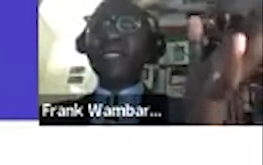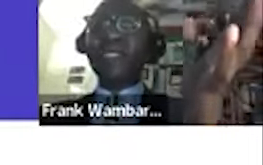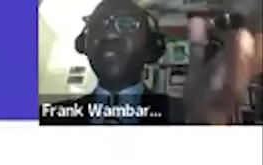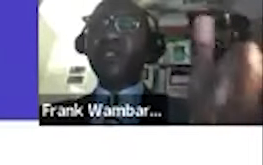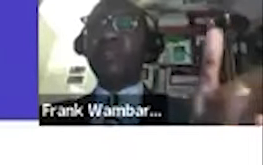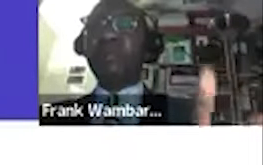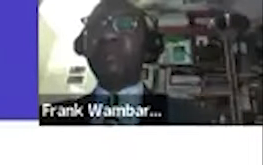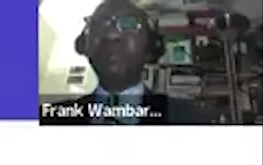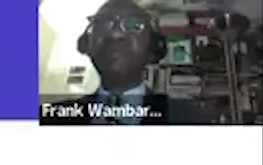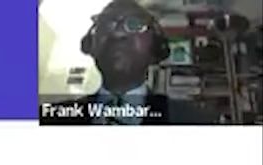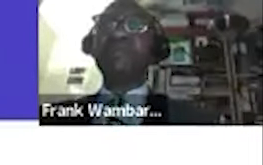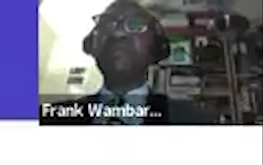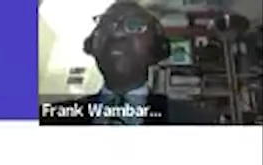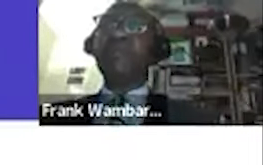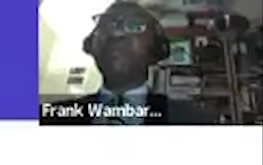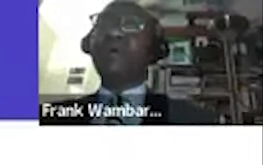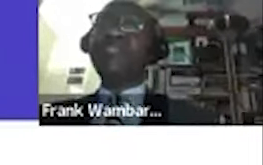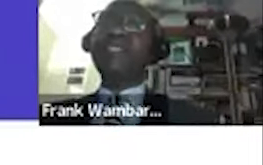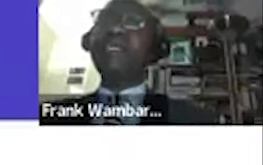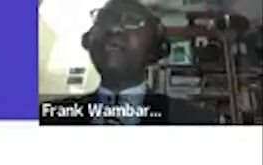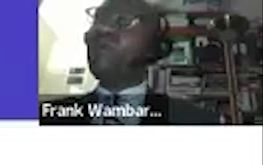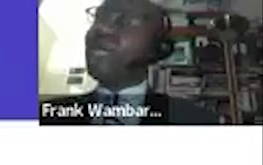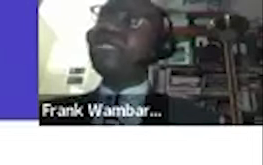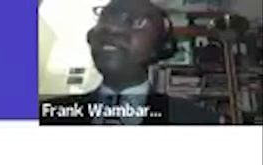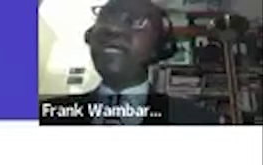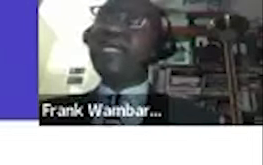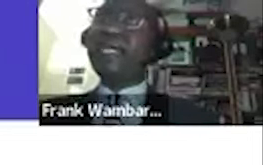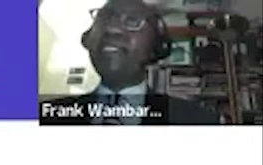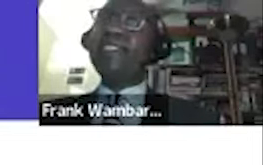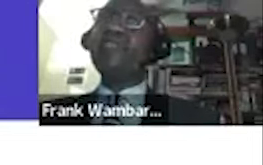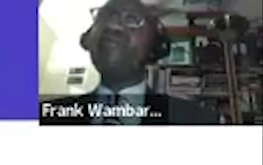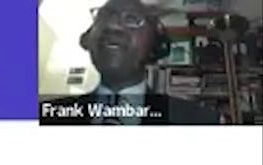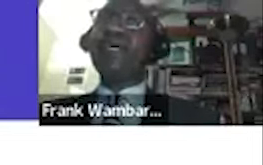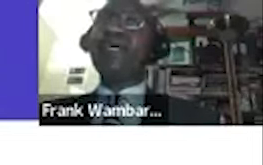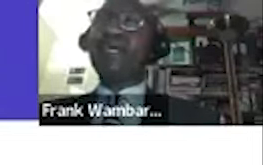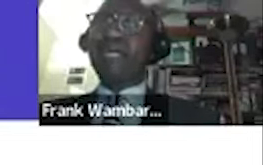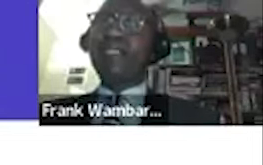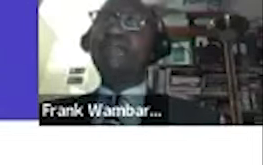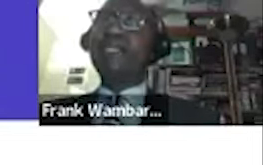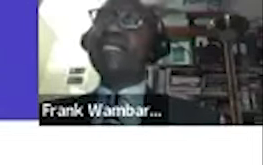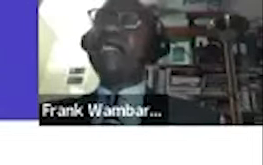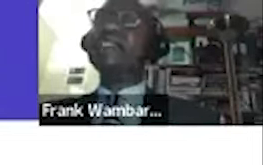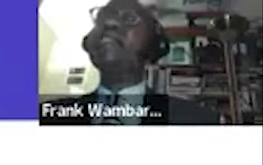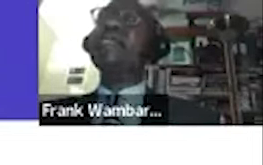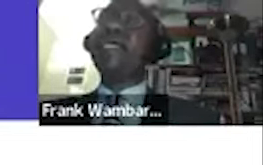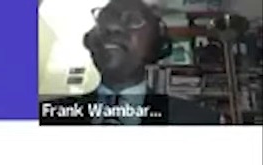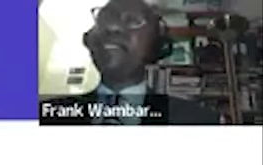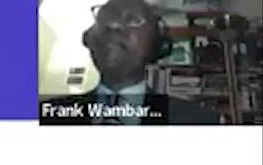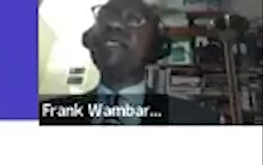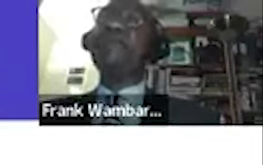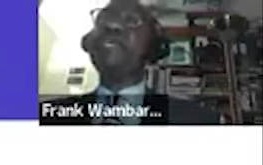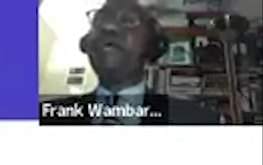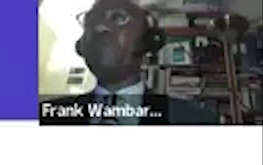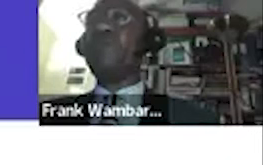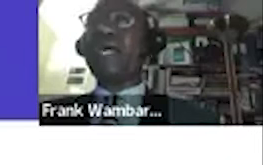by doji people obviously working in a challenge that you might uh in a foreign lad it